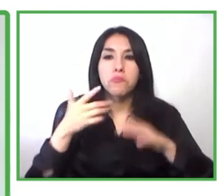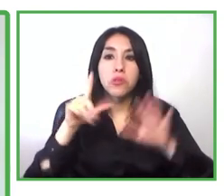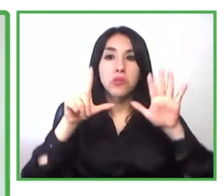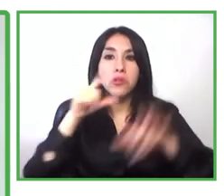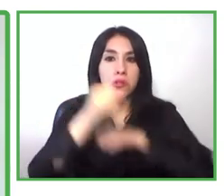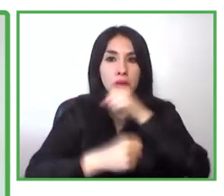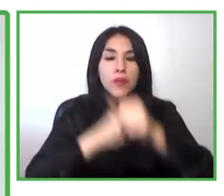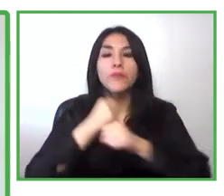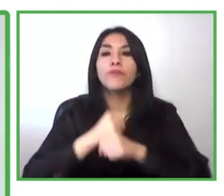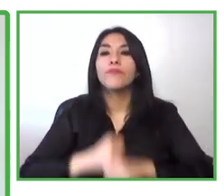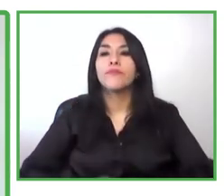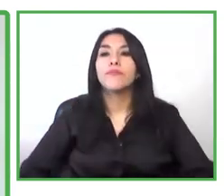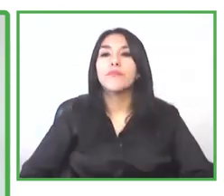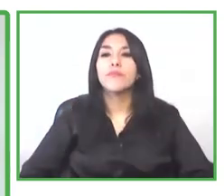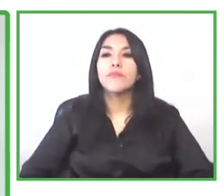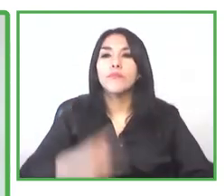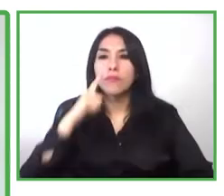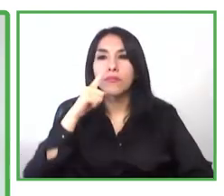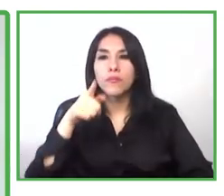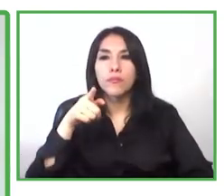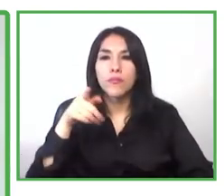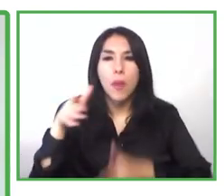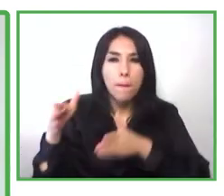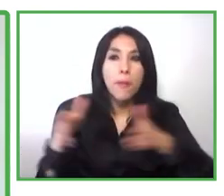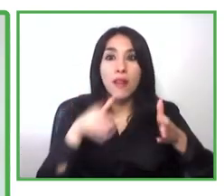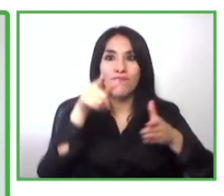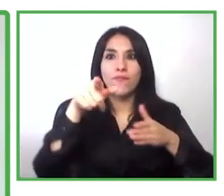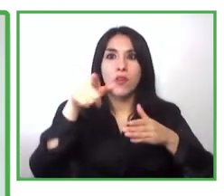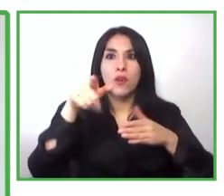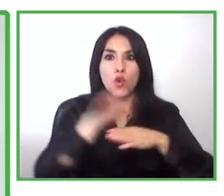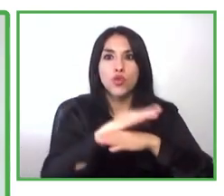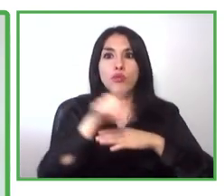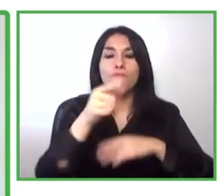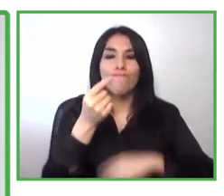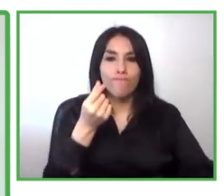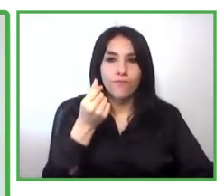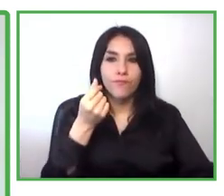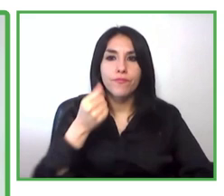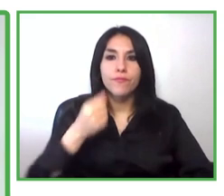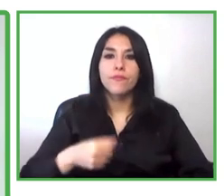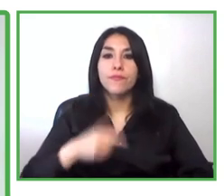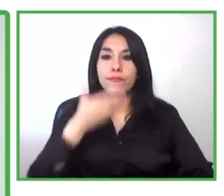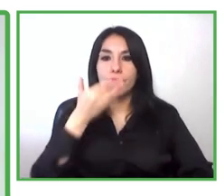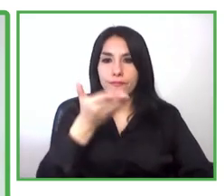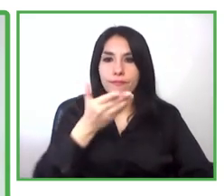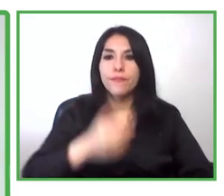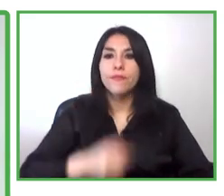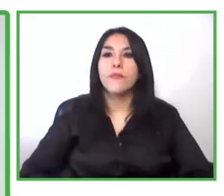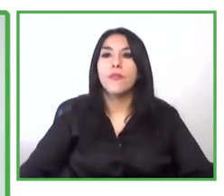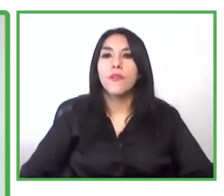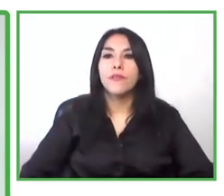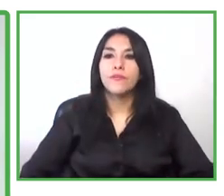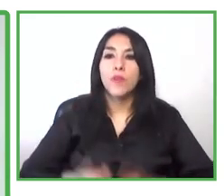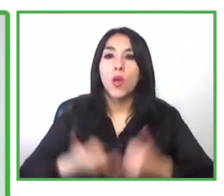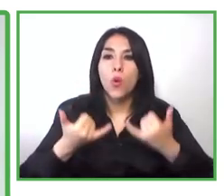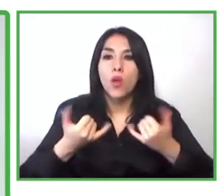on ongs and ngos right now he's working as a consultant in minnesota university developing materials of formation materials